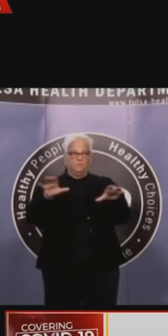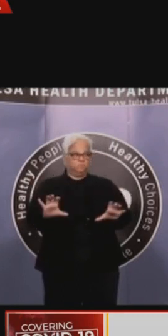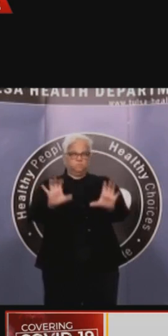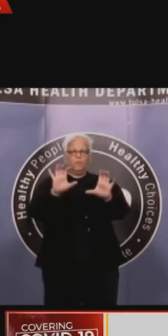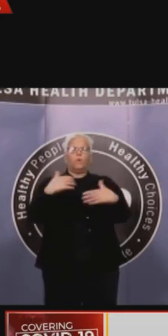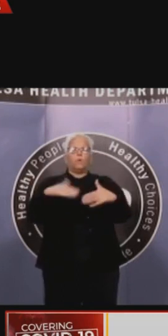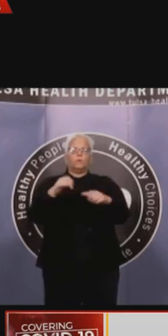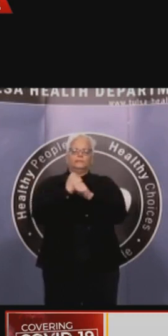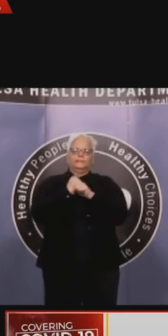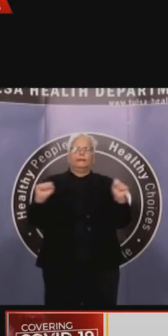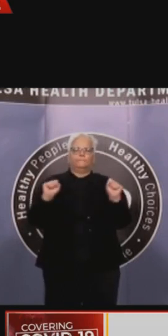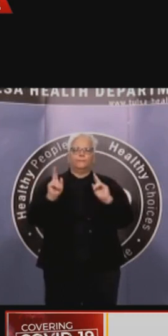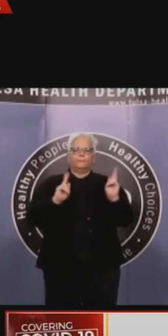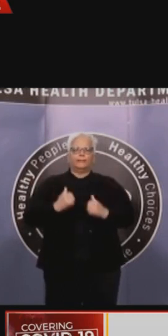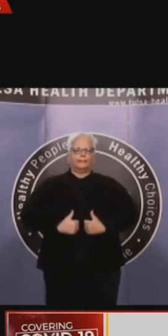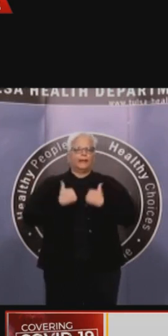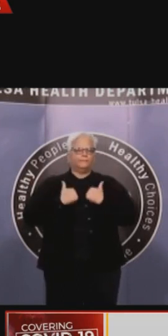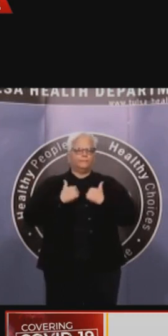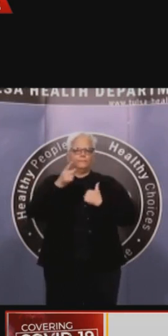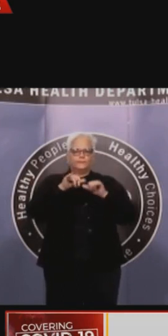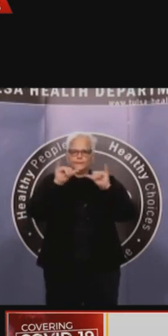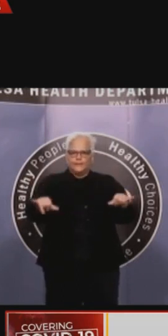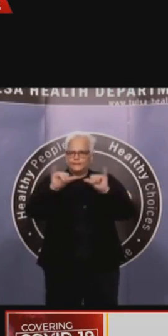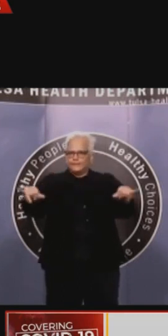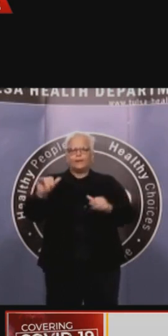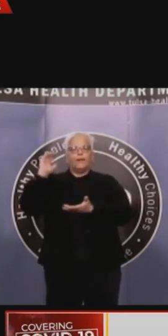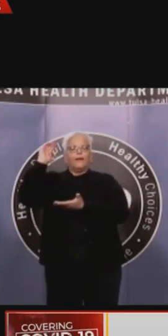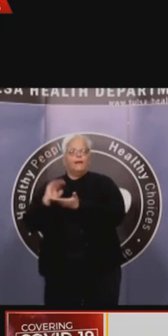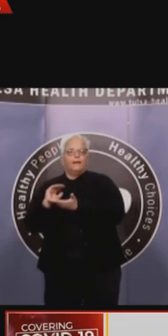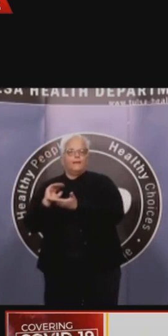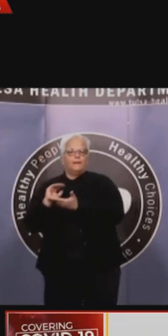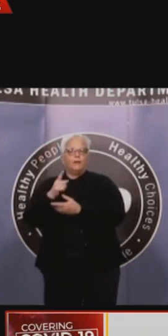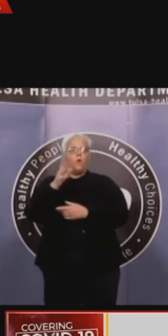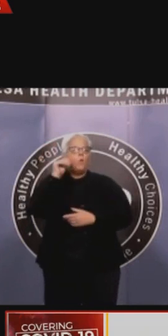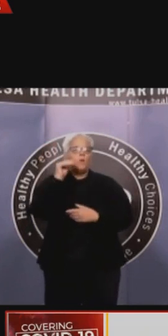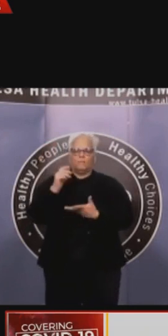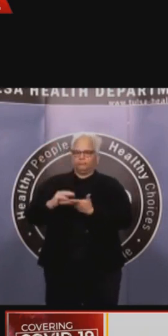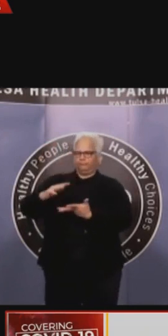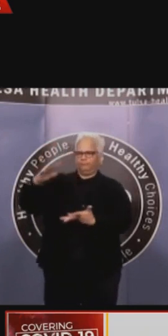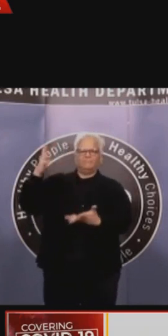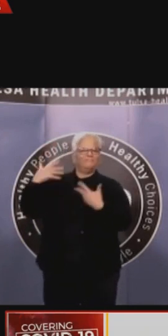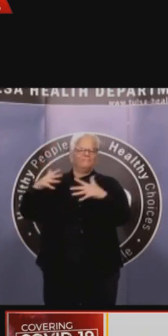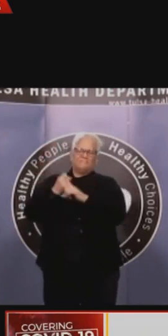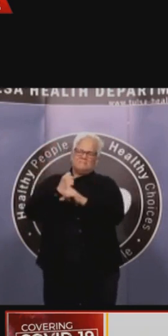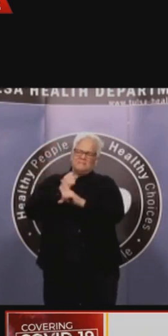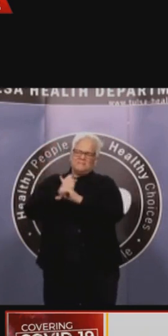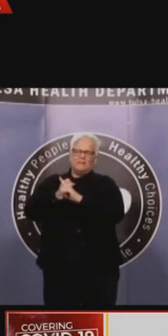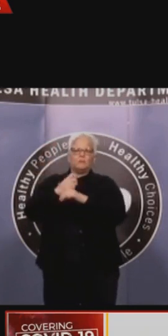to protect the most vulnerable people in our community and to make sure that our neighbors have